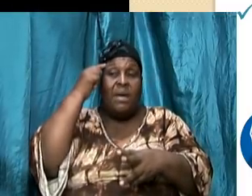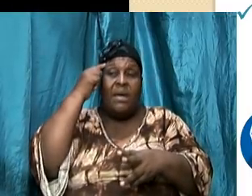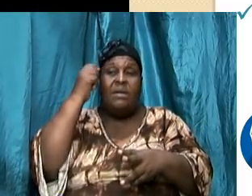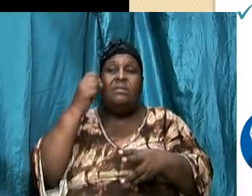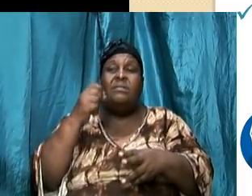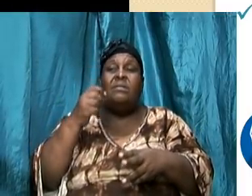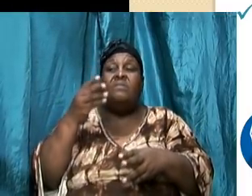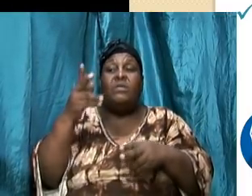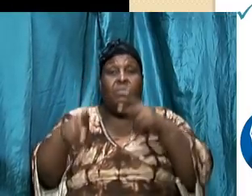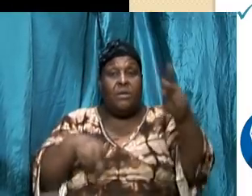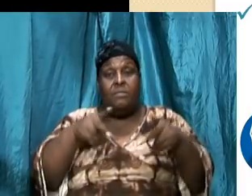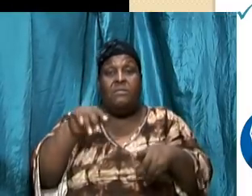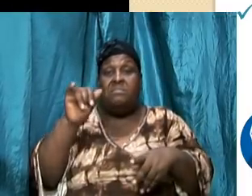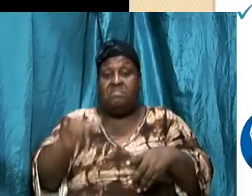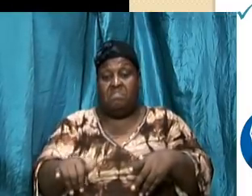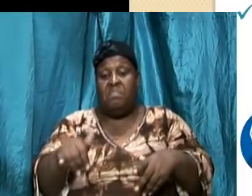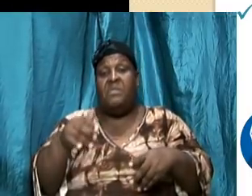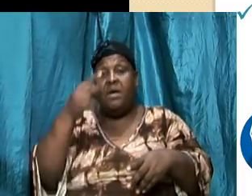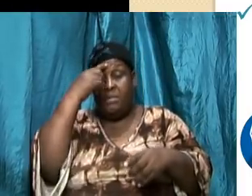yes